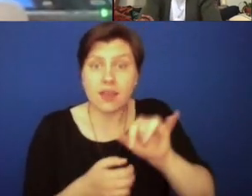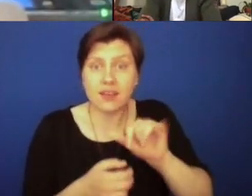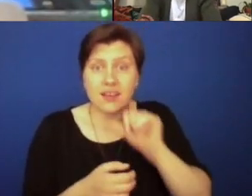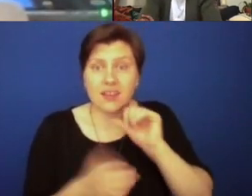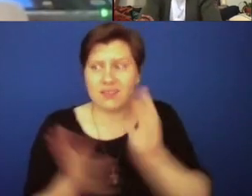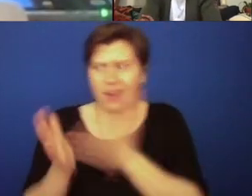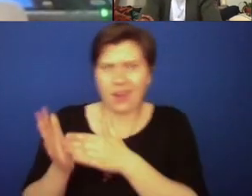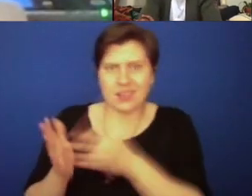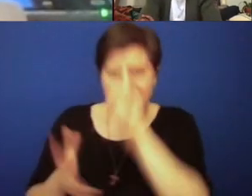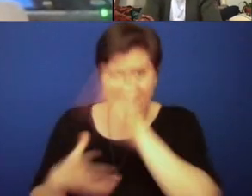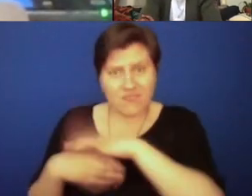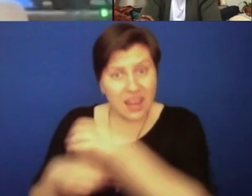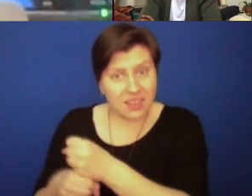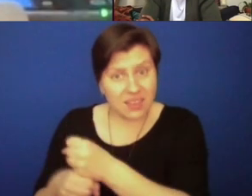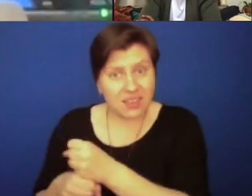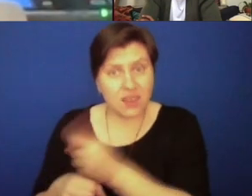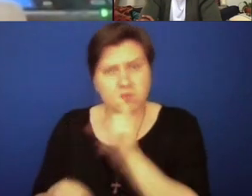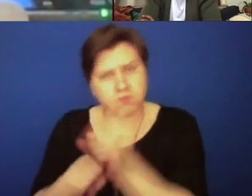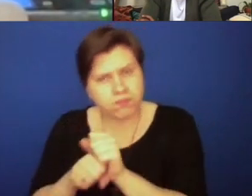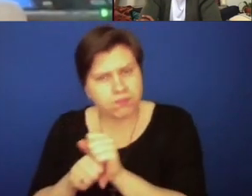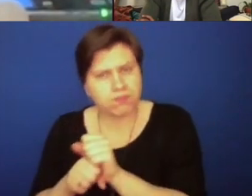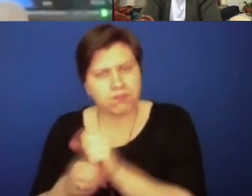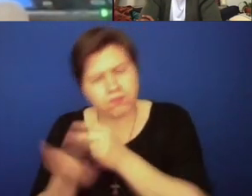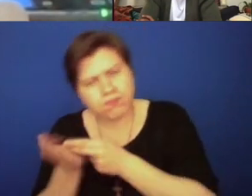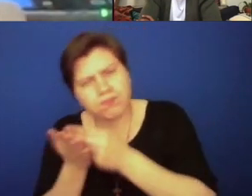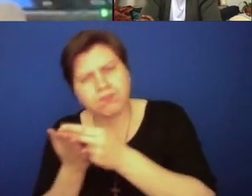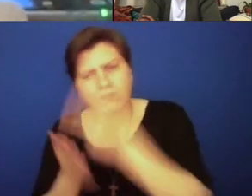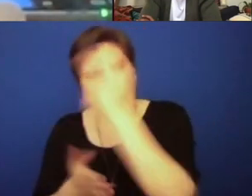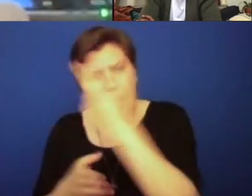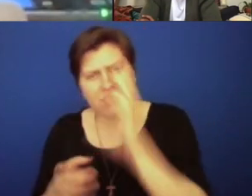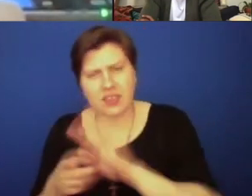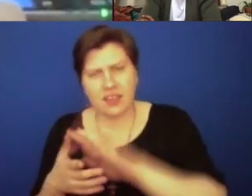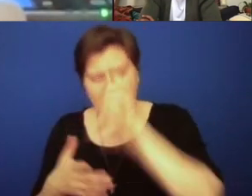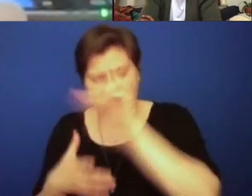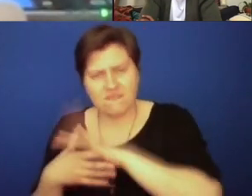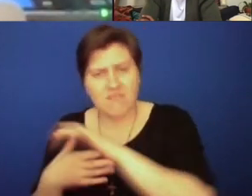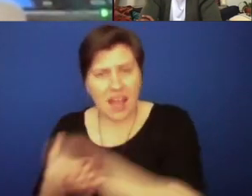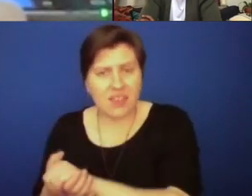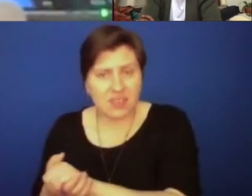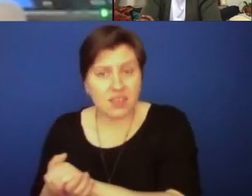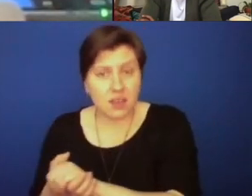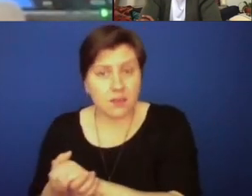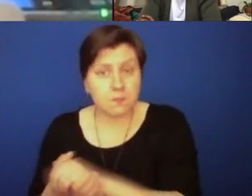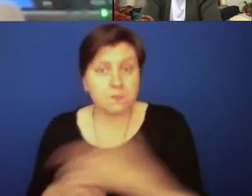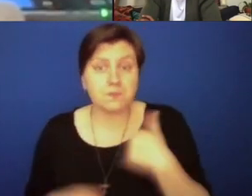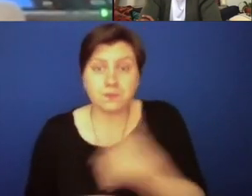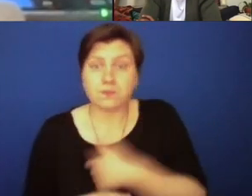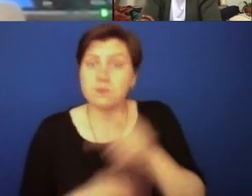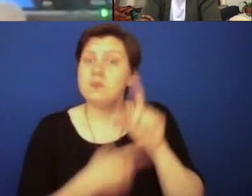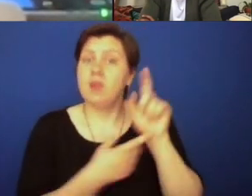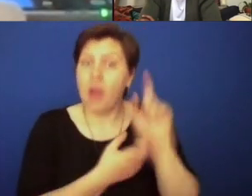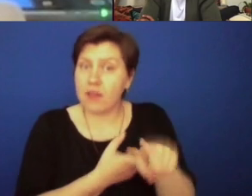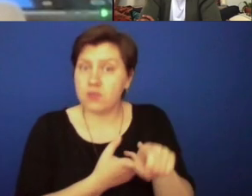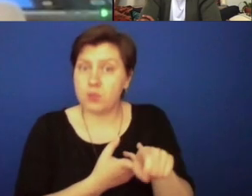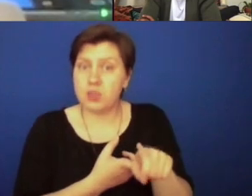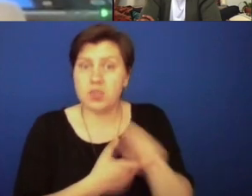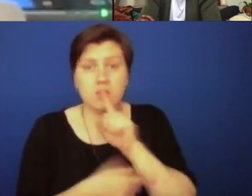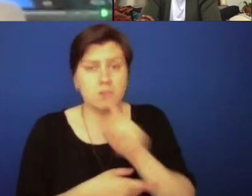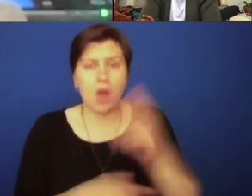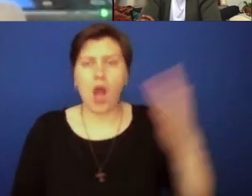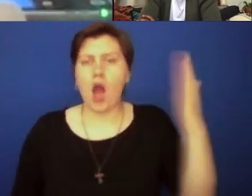you know, the authenticity and the genuineness of our Catholic faith. So, you know, we have to be